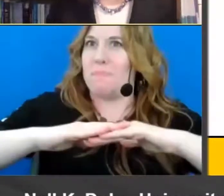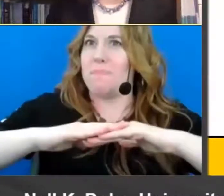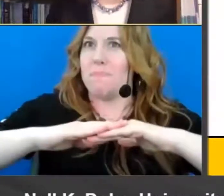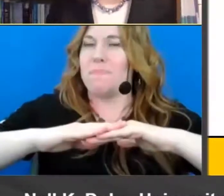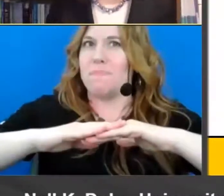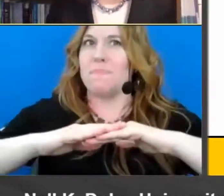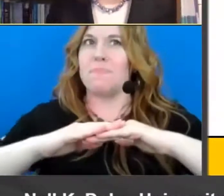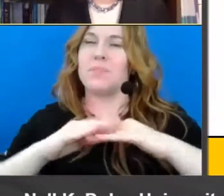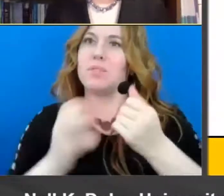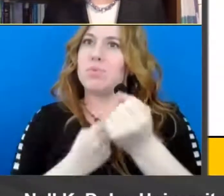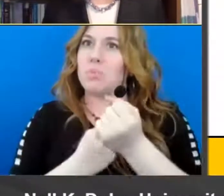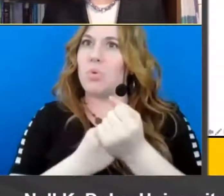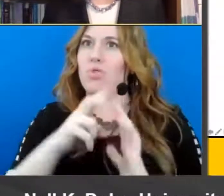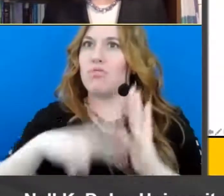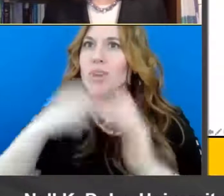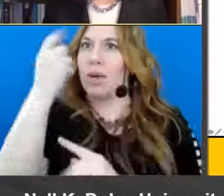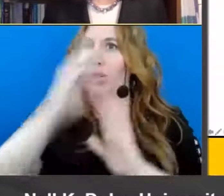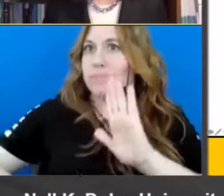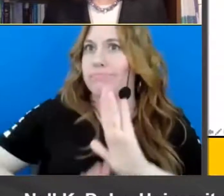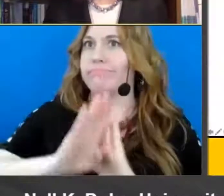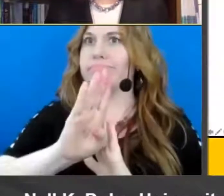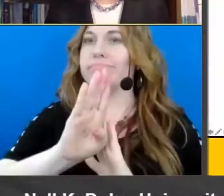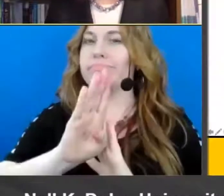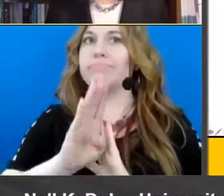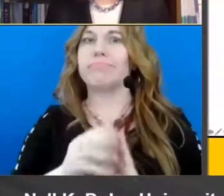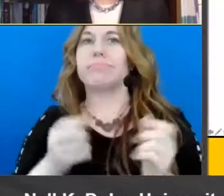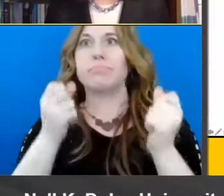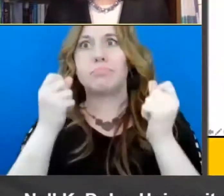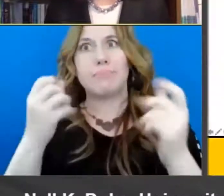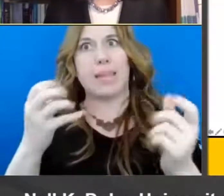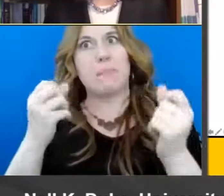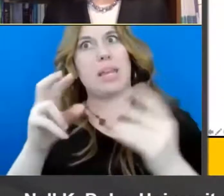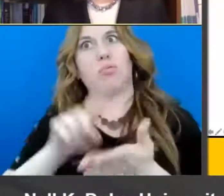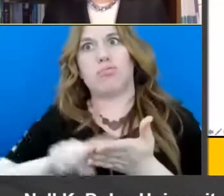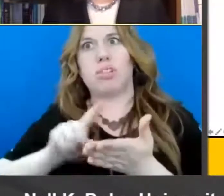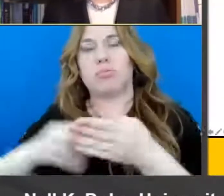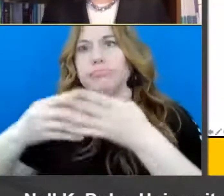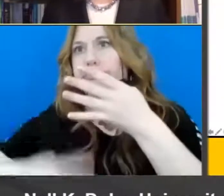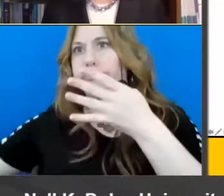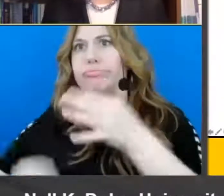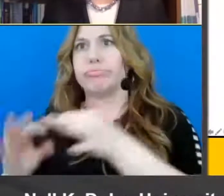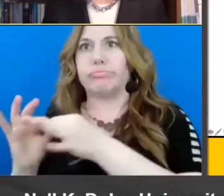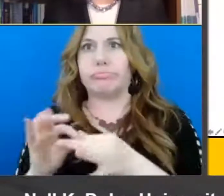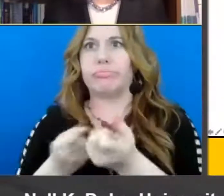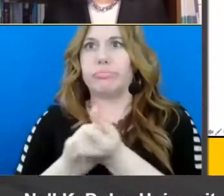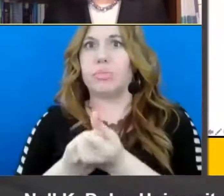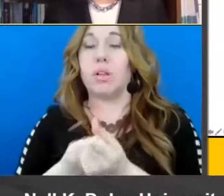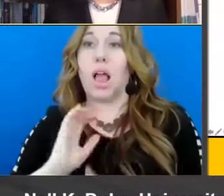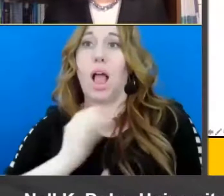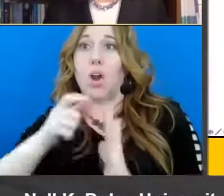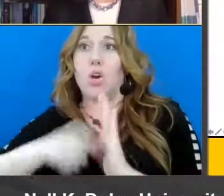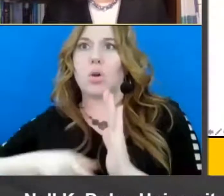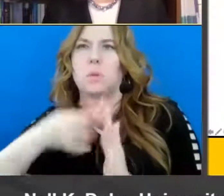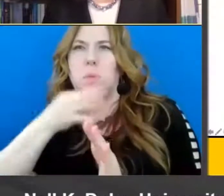to support reading comprehension development and there are lots of references and so forth um in in the article that's coming out but